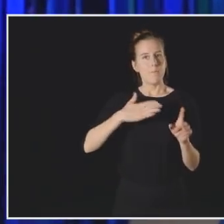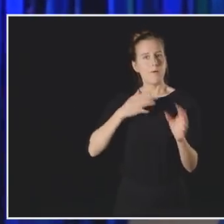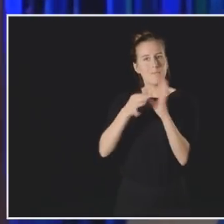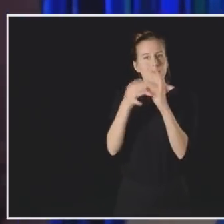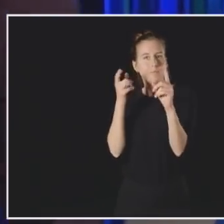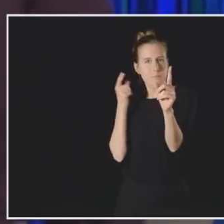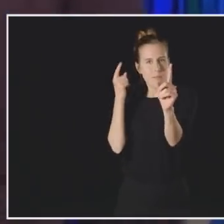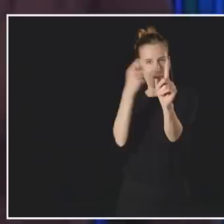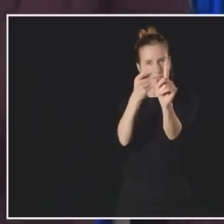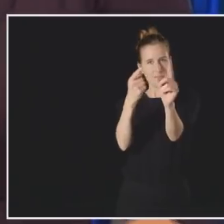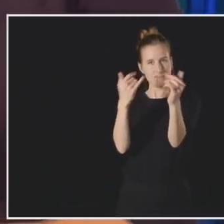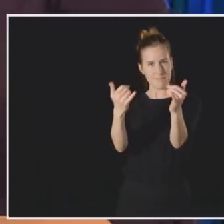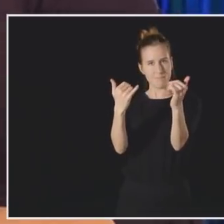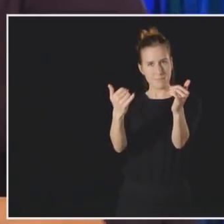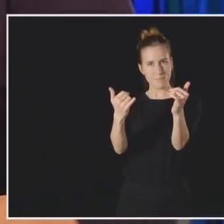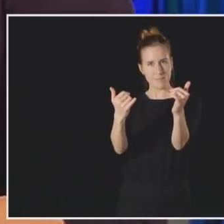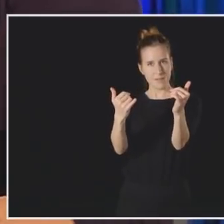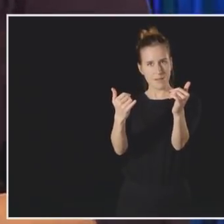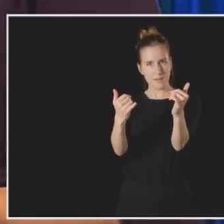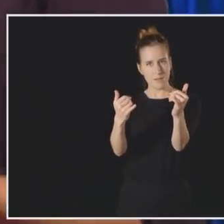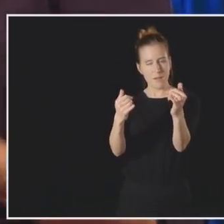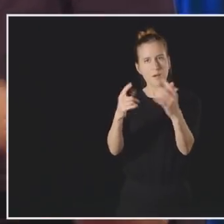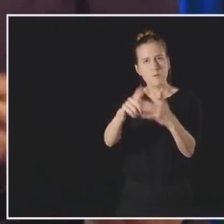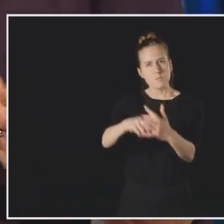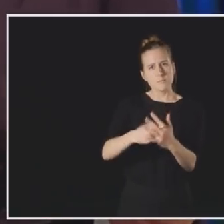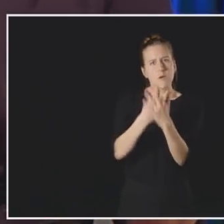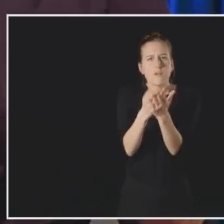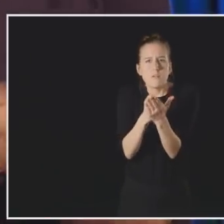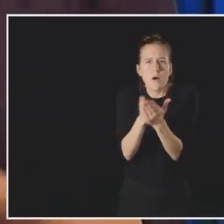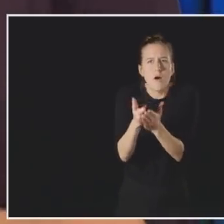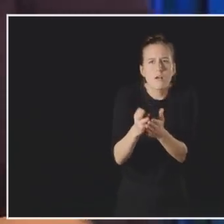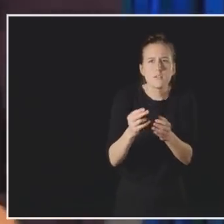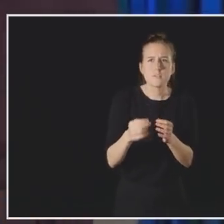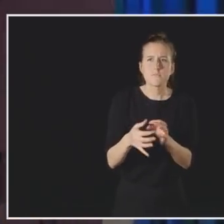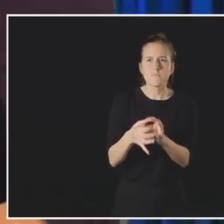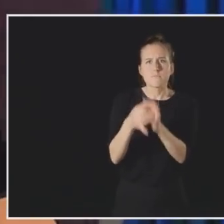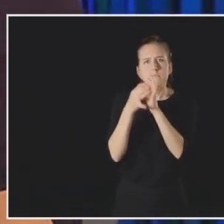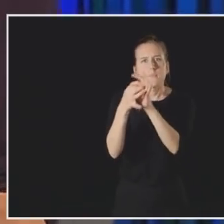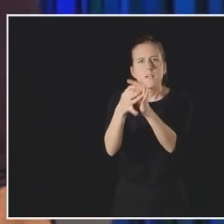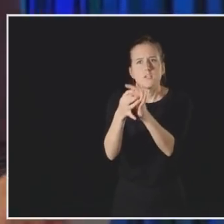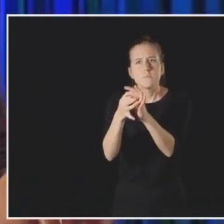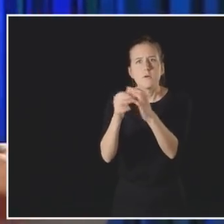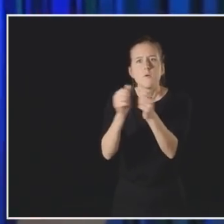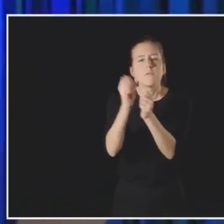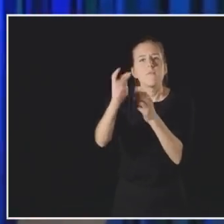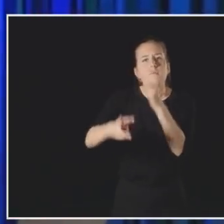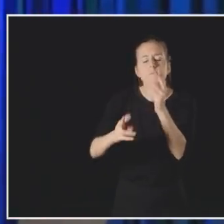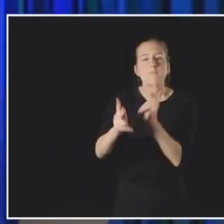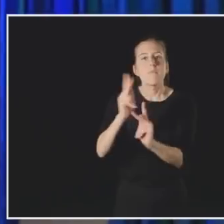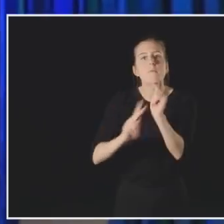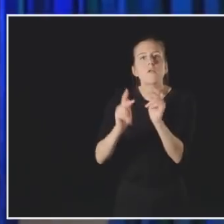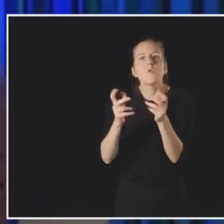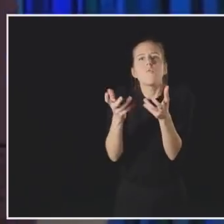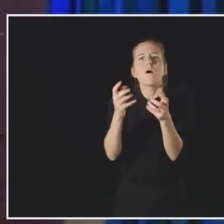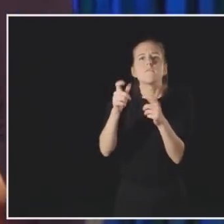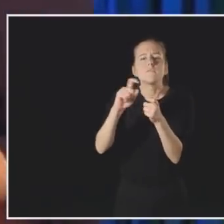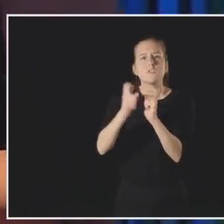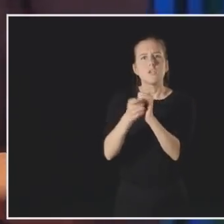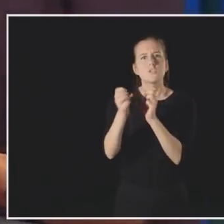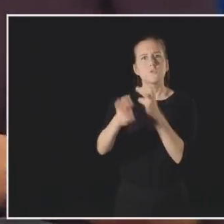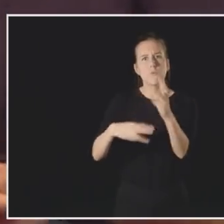My relationship intentions with you are to have an authentic connection with people who want to change the world.